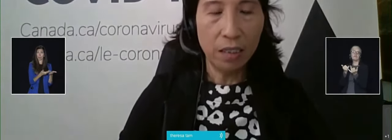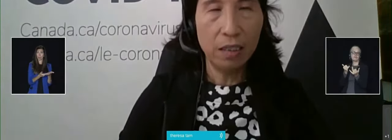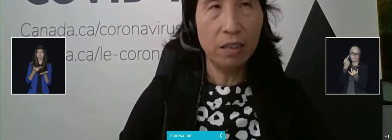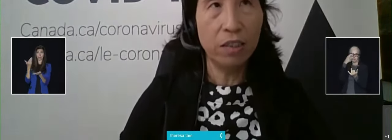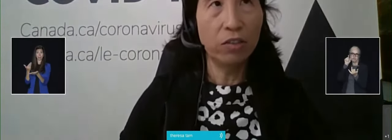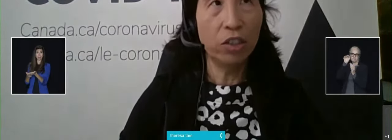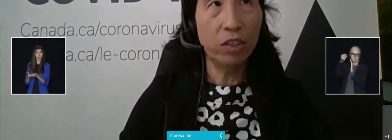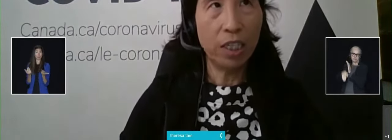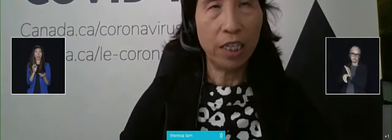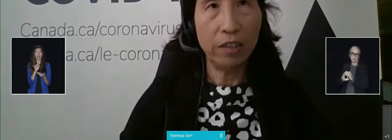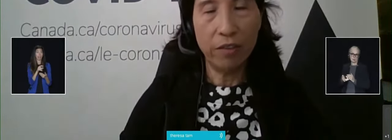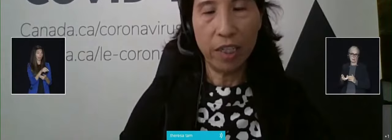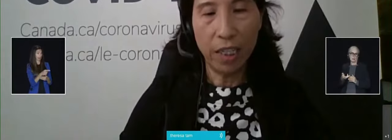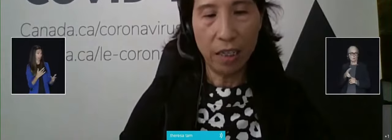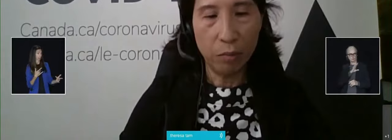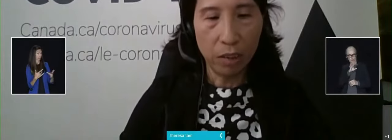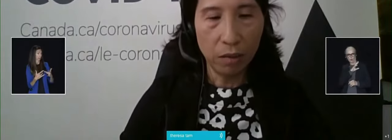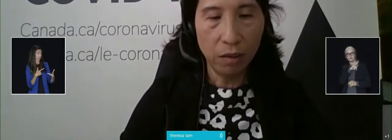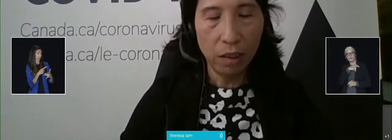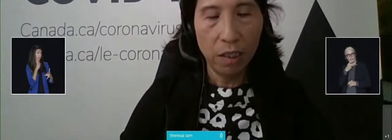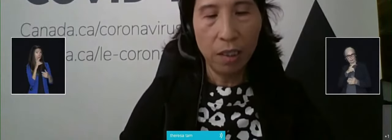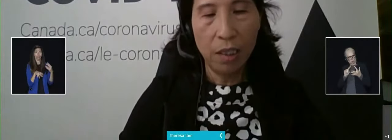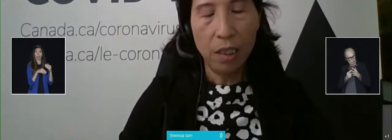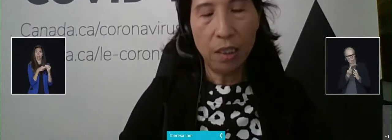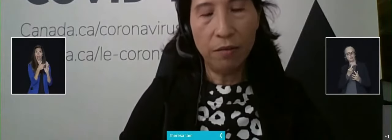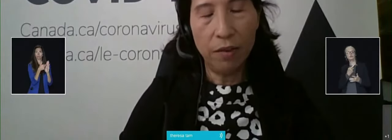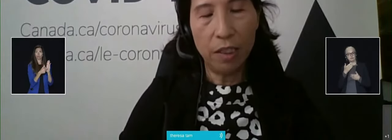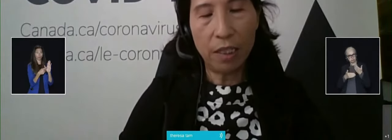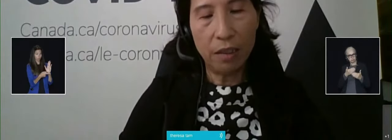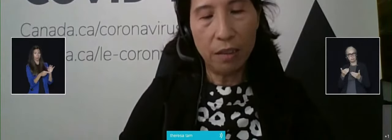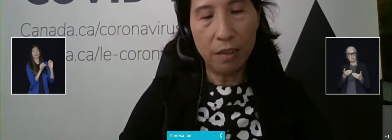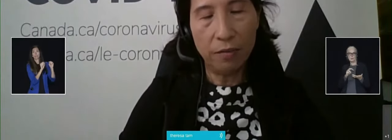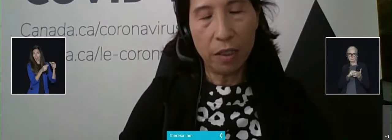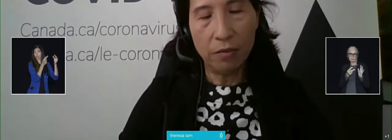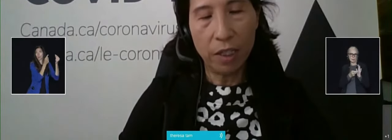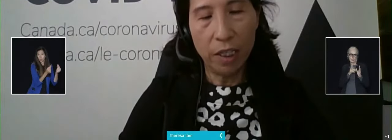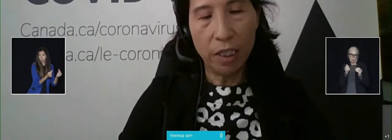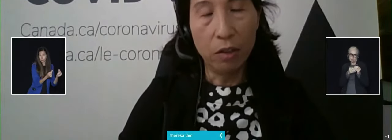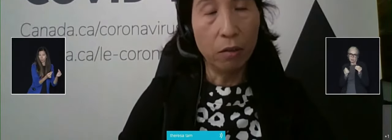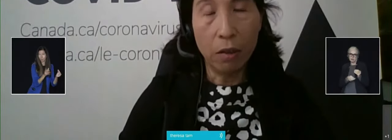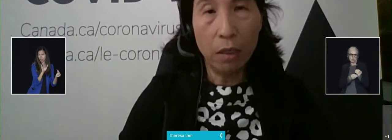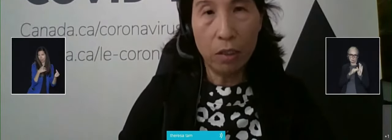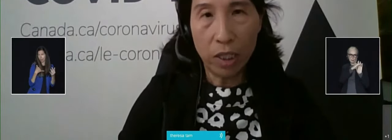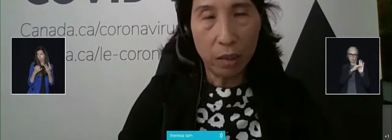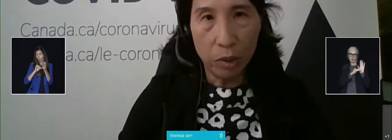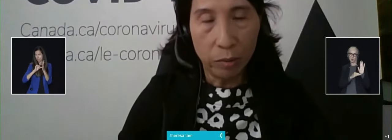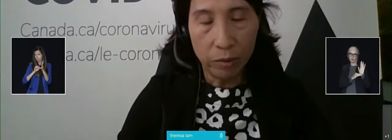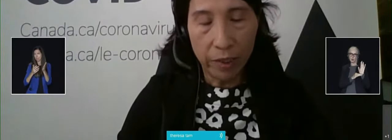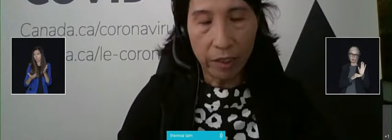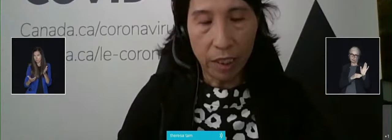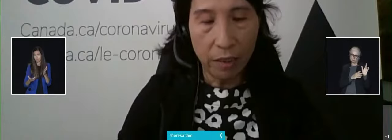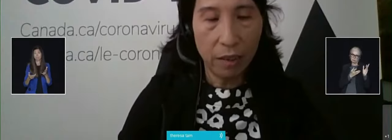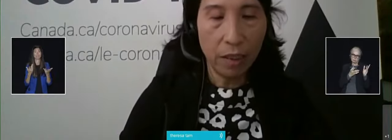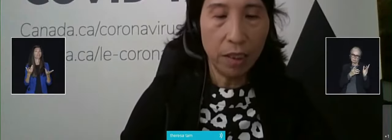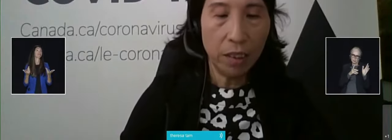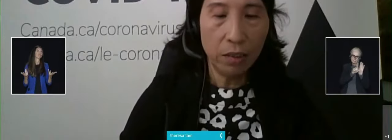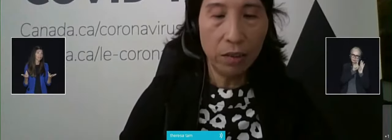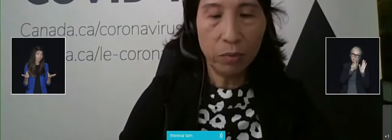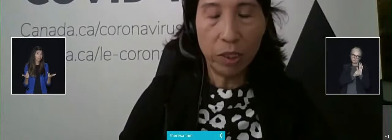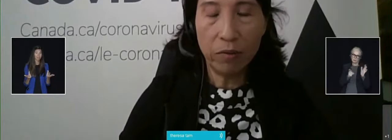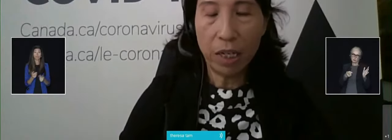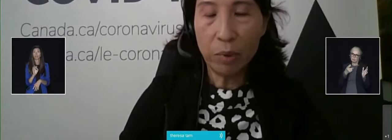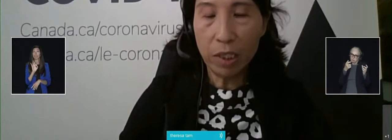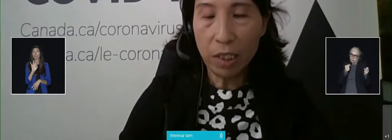as needed. So just to clarify that model. If the Delta variant or other transmissible variants